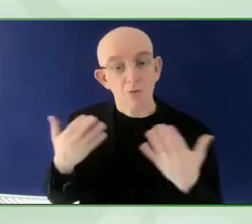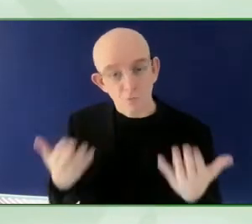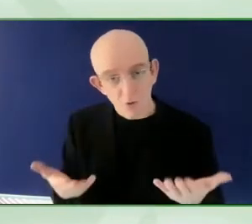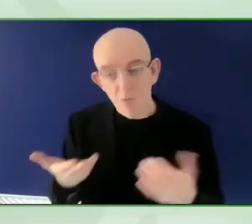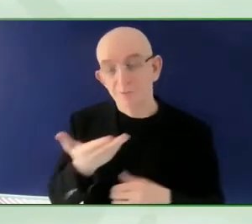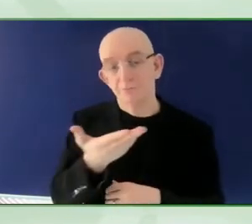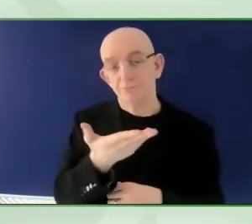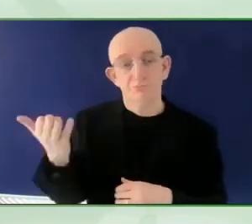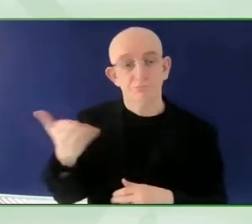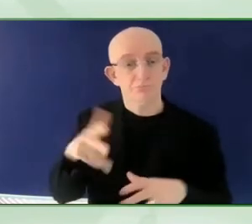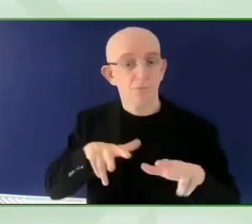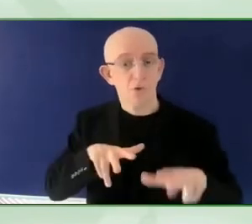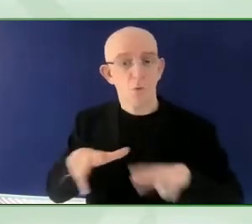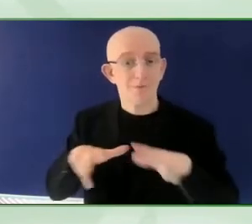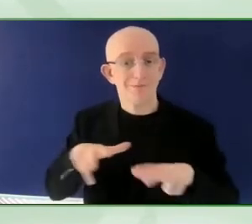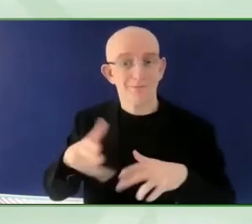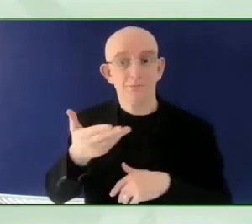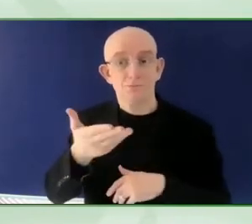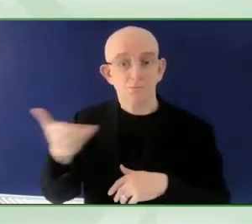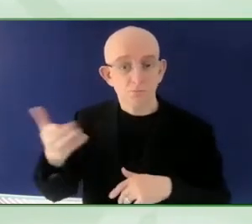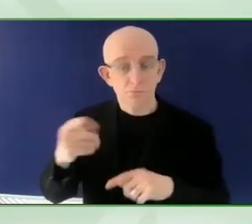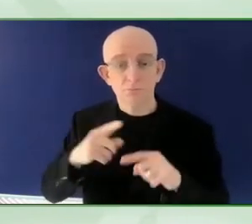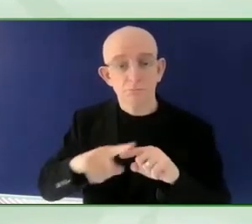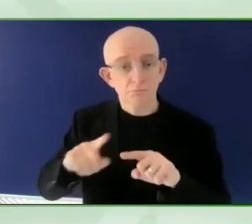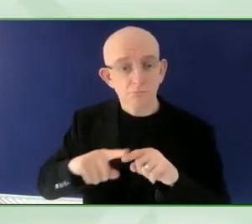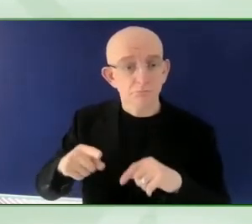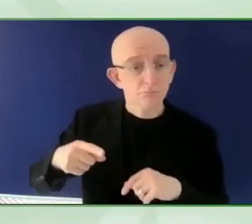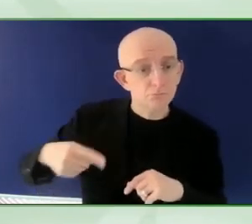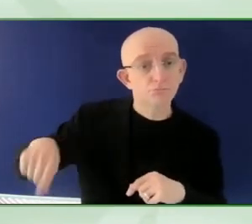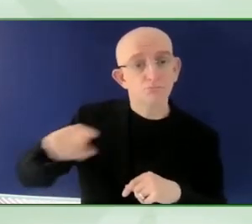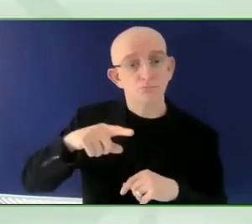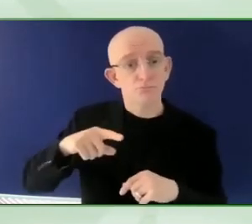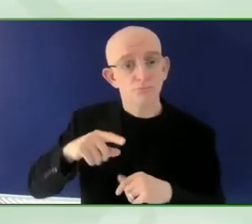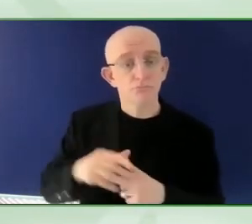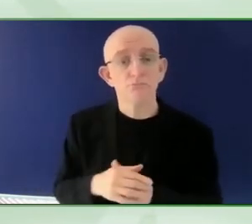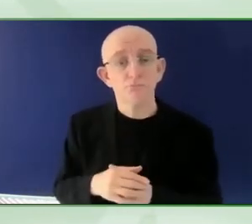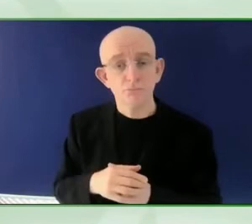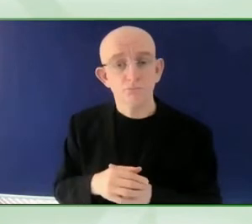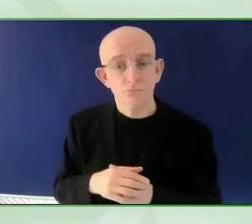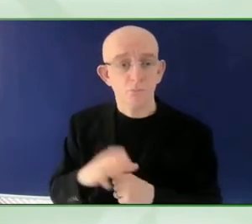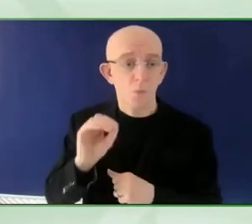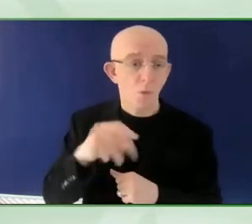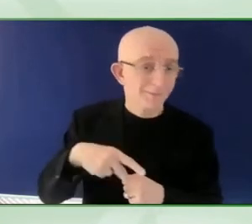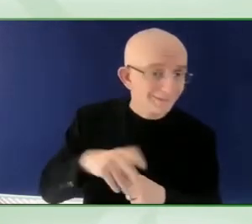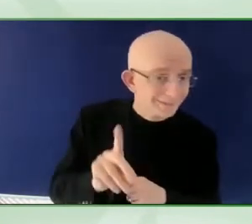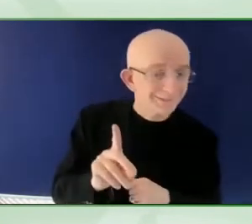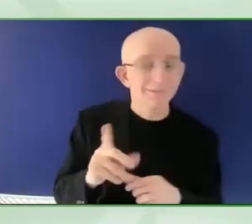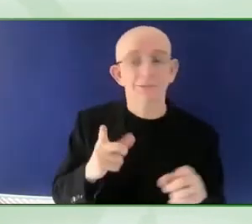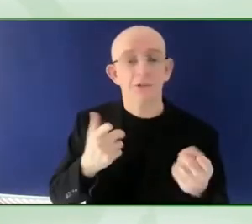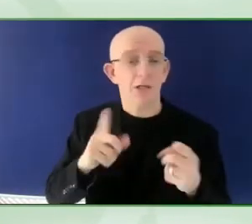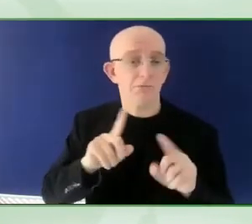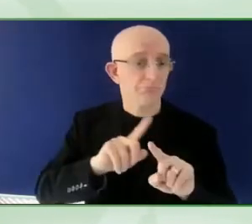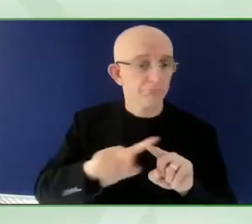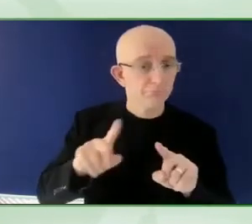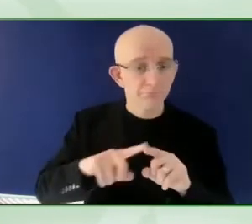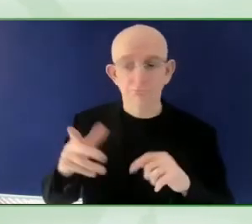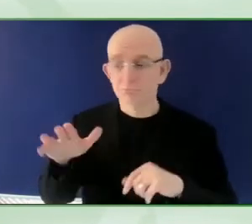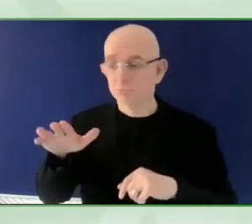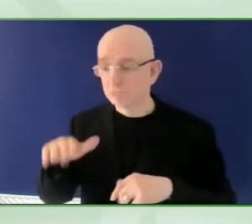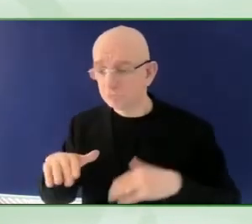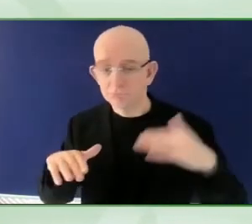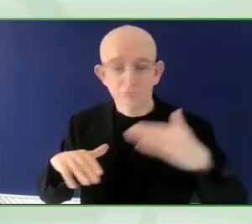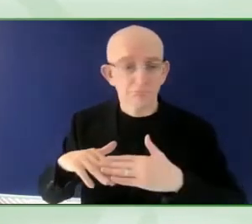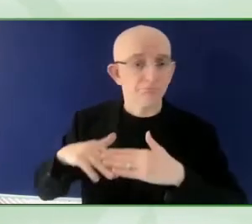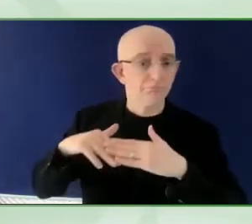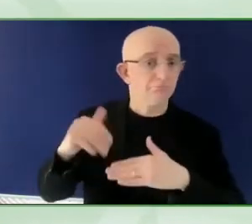etc., have, as they have been doing, have a key role to play. So this is an invitation to continue being in touch